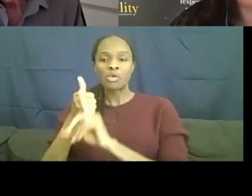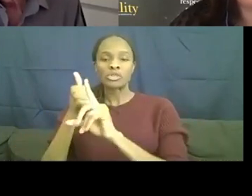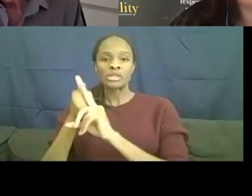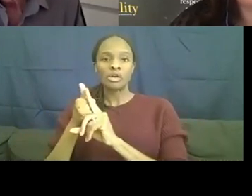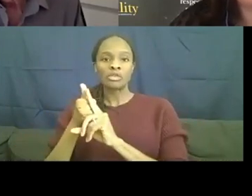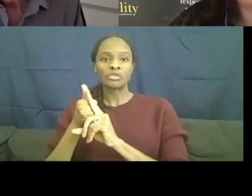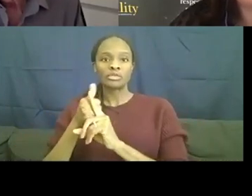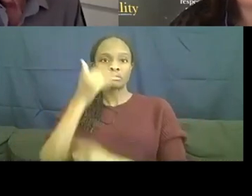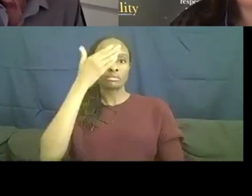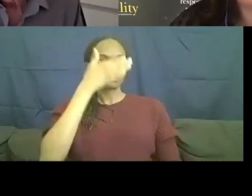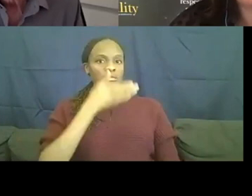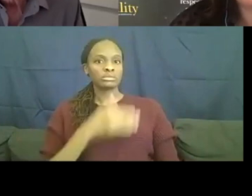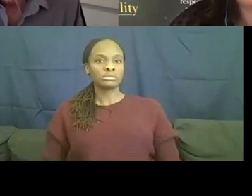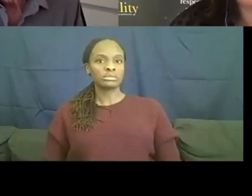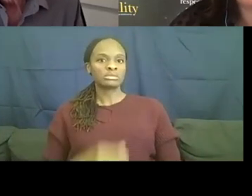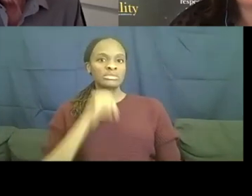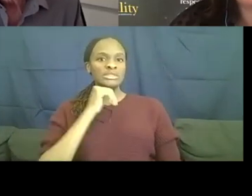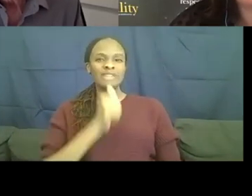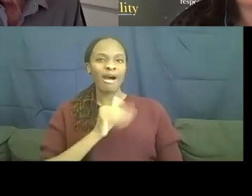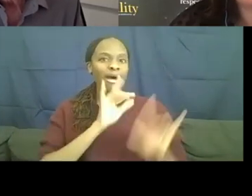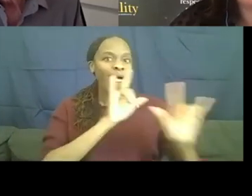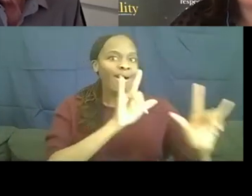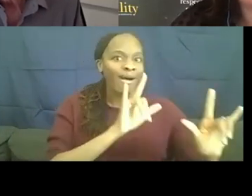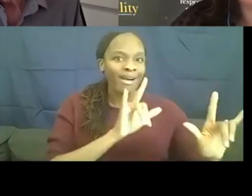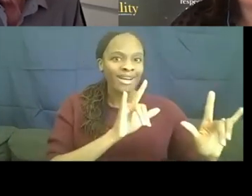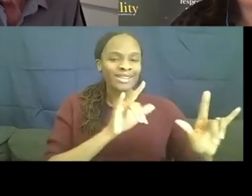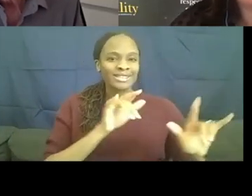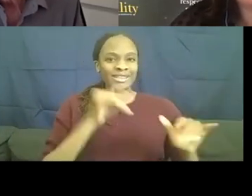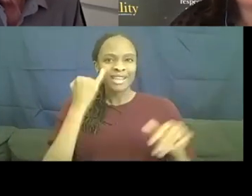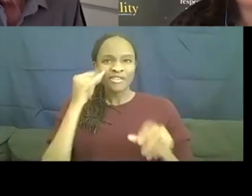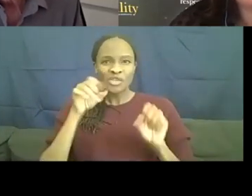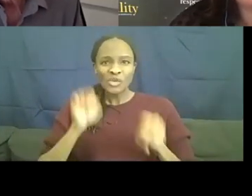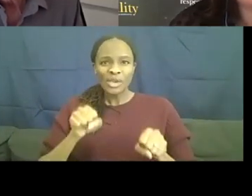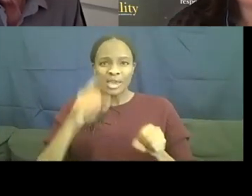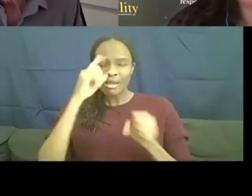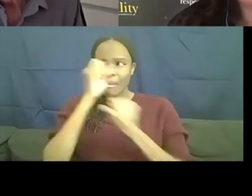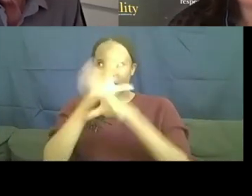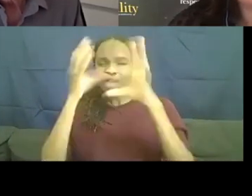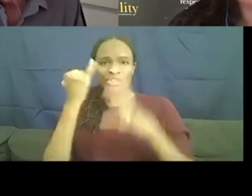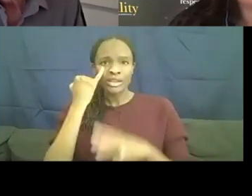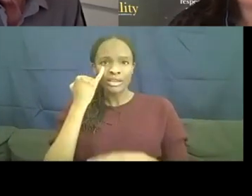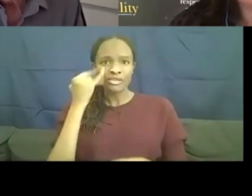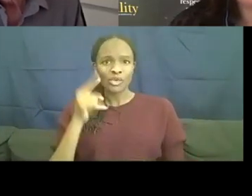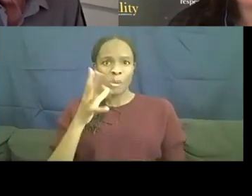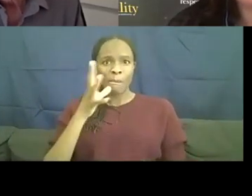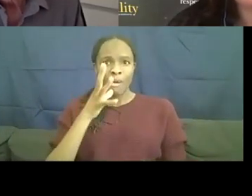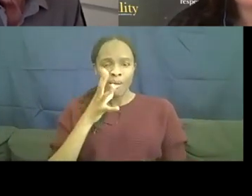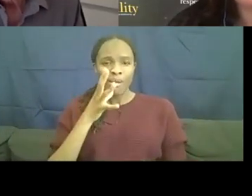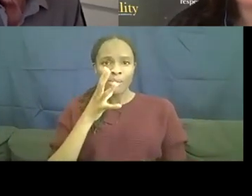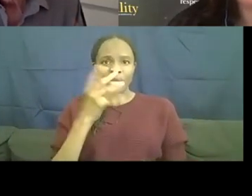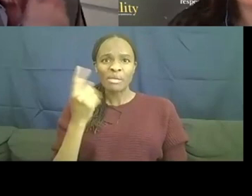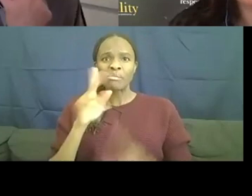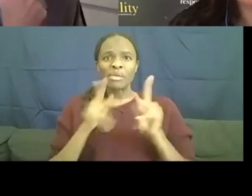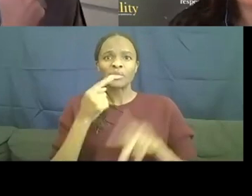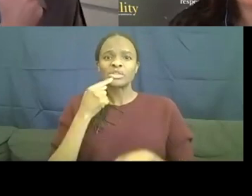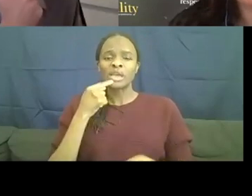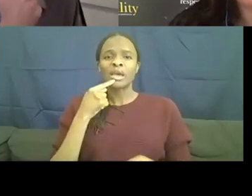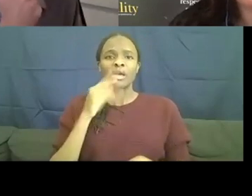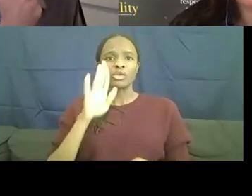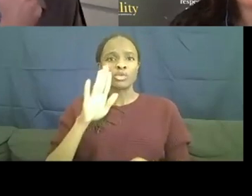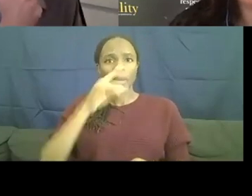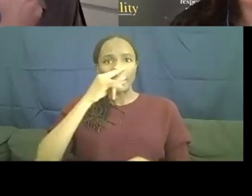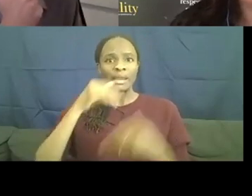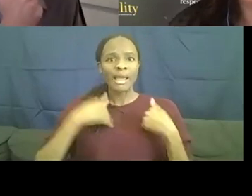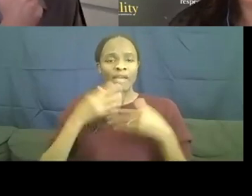loving enough. And so if you can imagine being a mother with the diagnosis of autism, not only having to figure out the